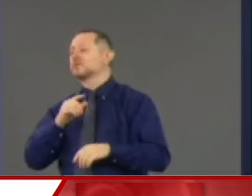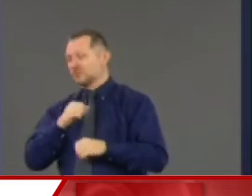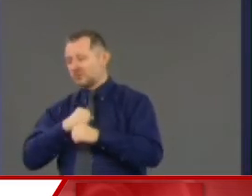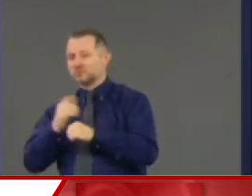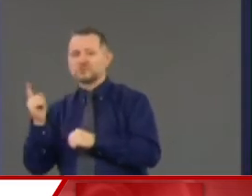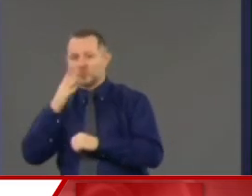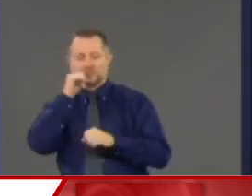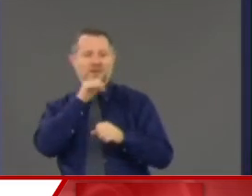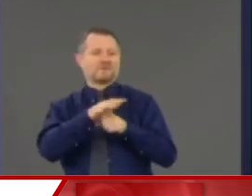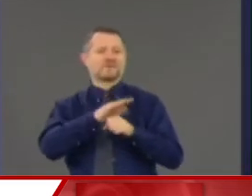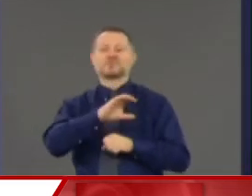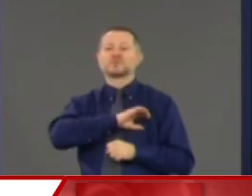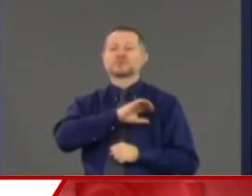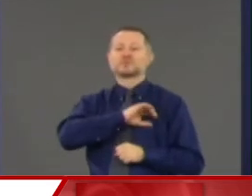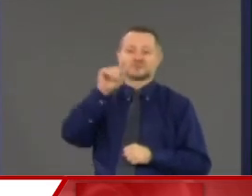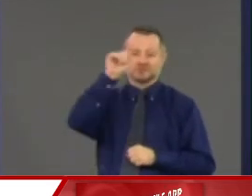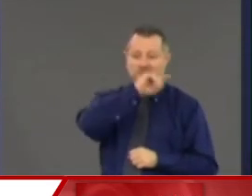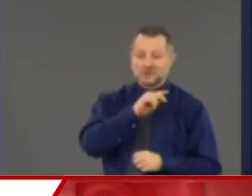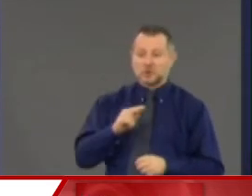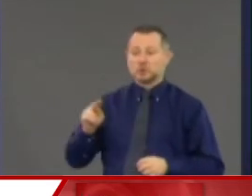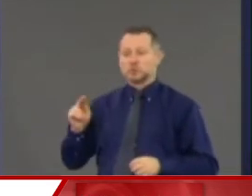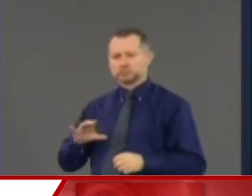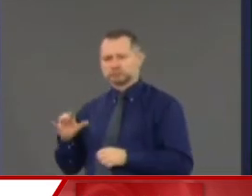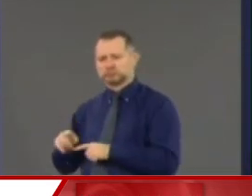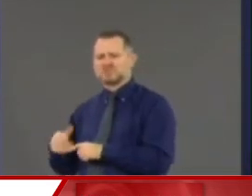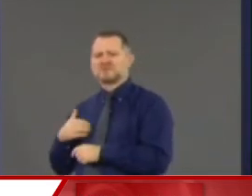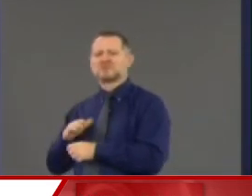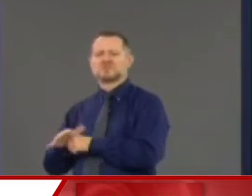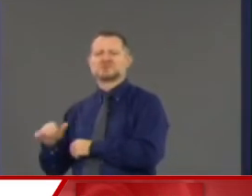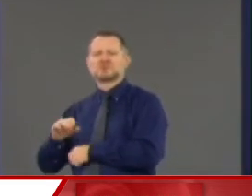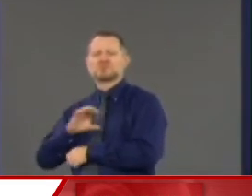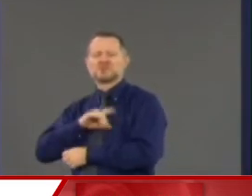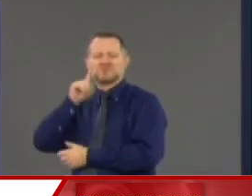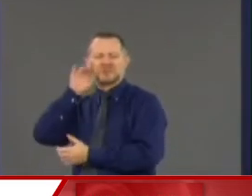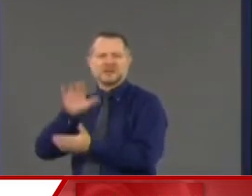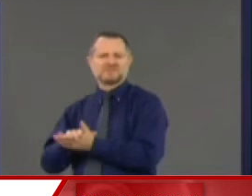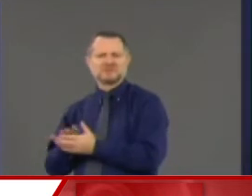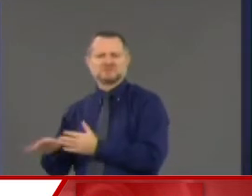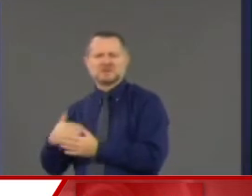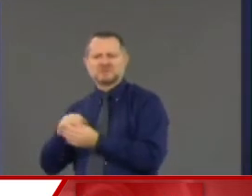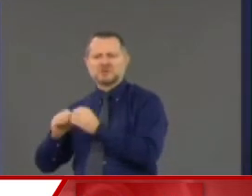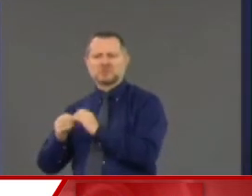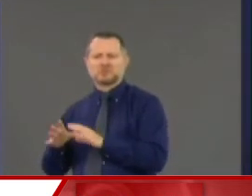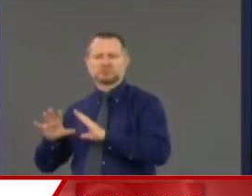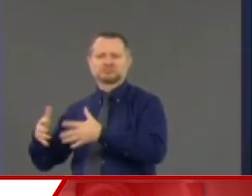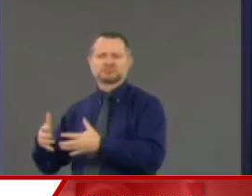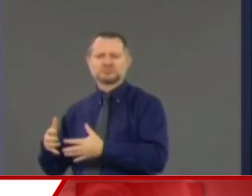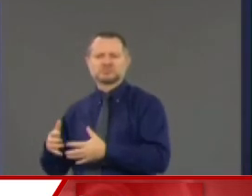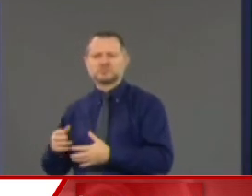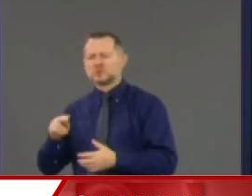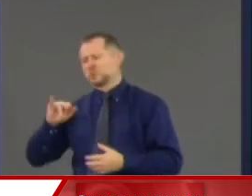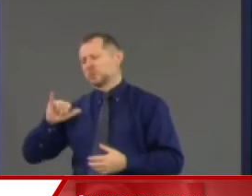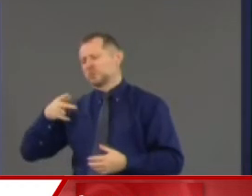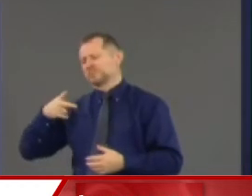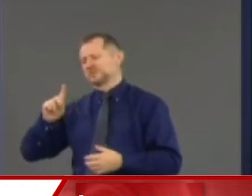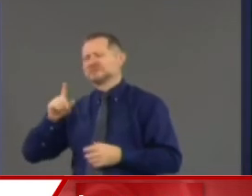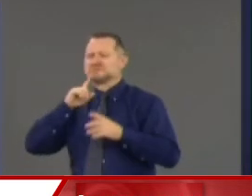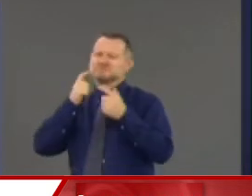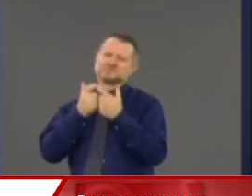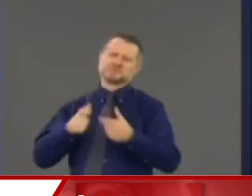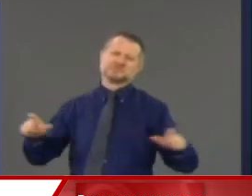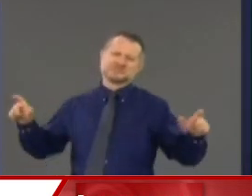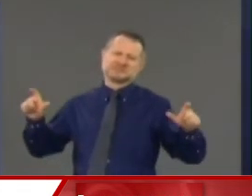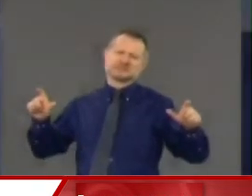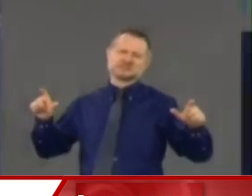don't know that that is the situation. I don't know that the NYPD isn't big enough. I don't think that's the problem.